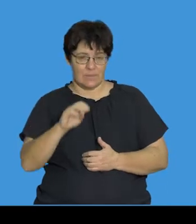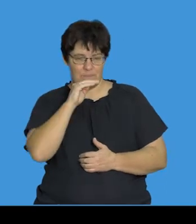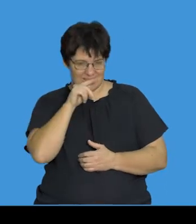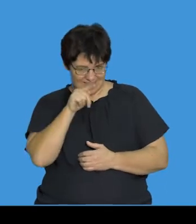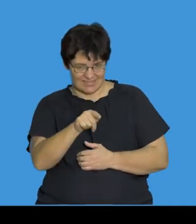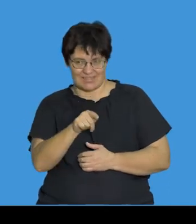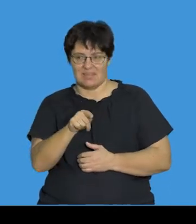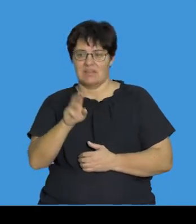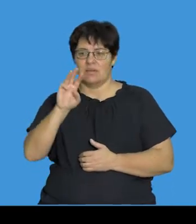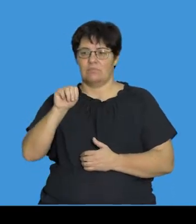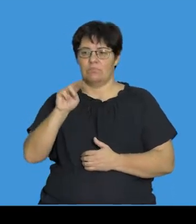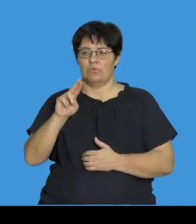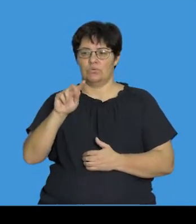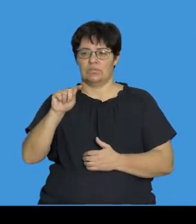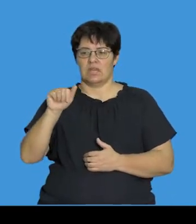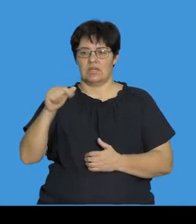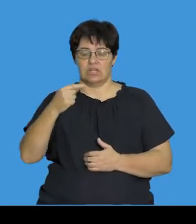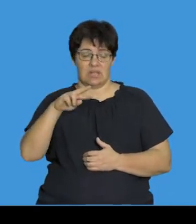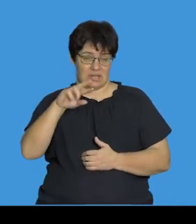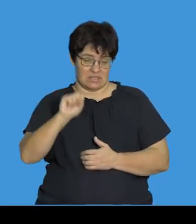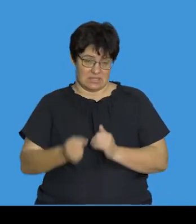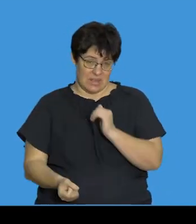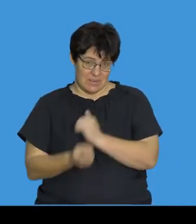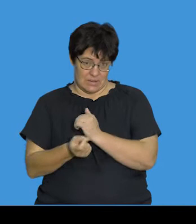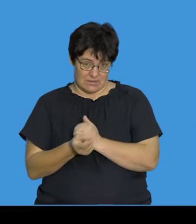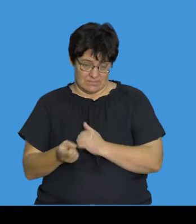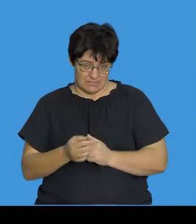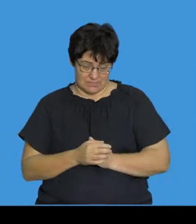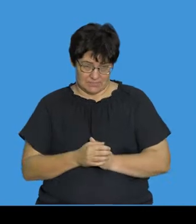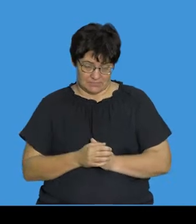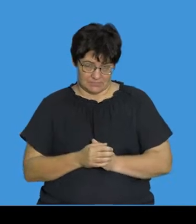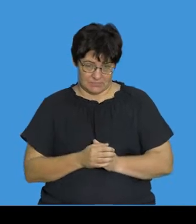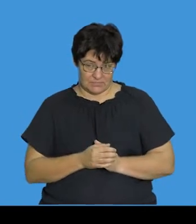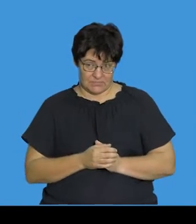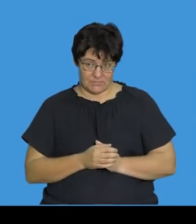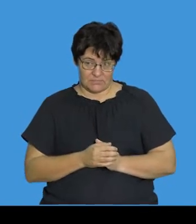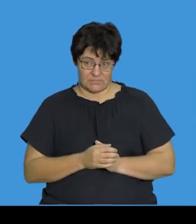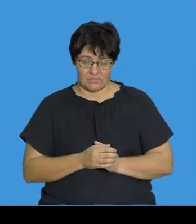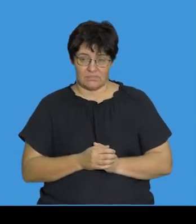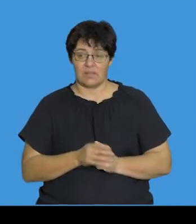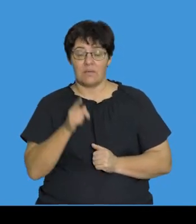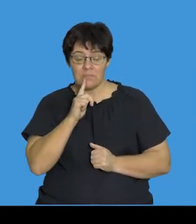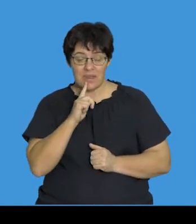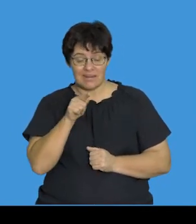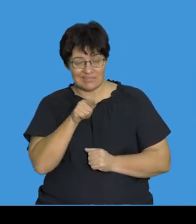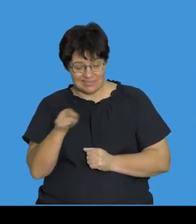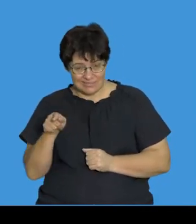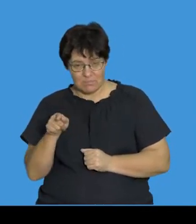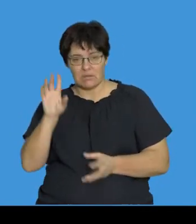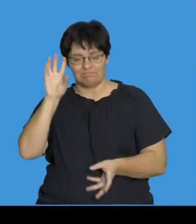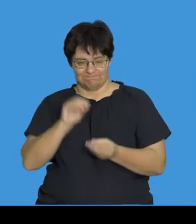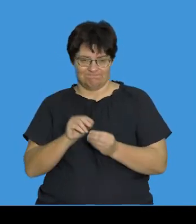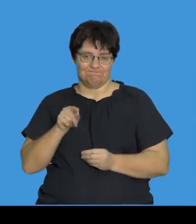as mutagens or mutation-causing agents. So, we refer to those agents collectively